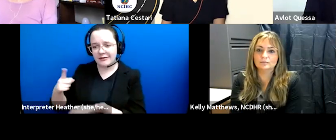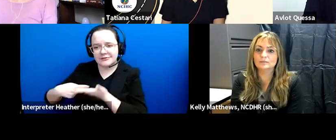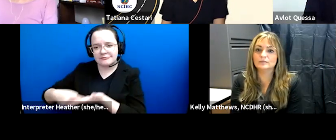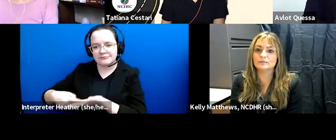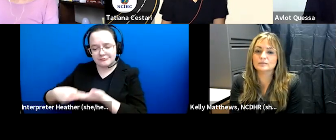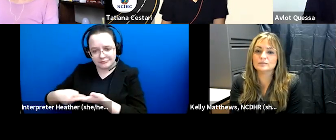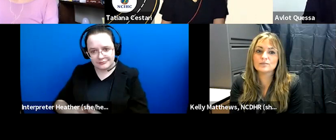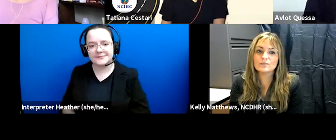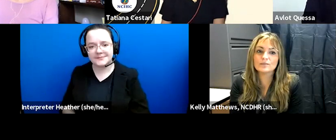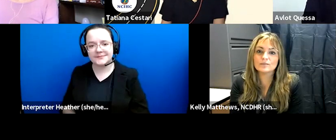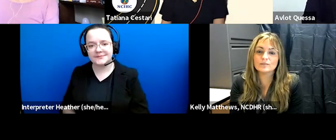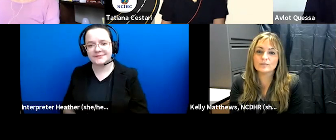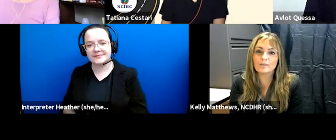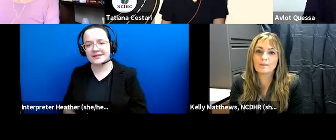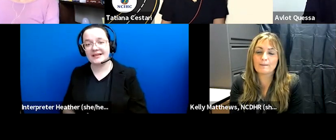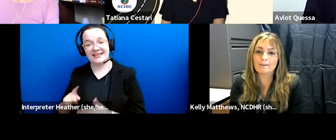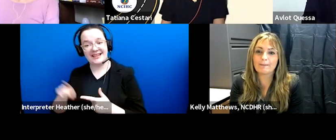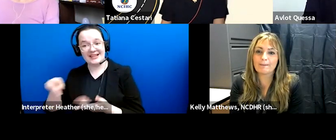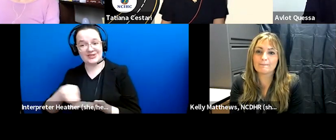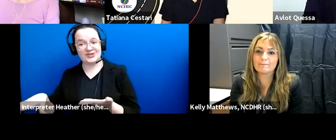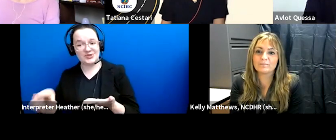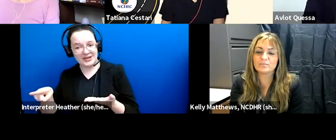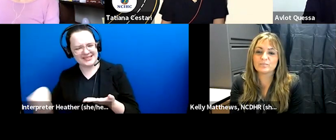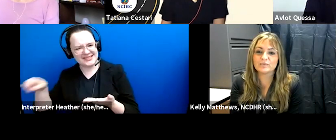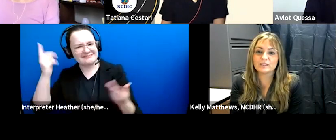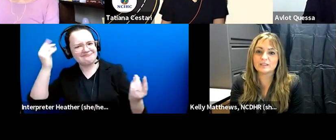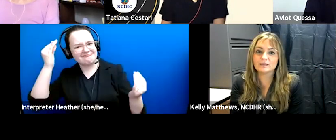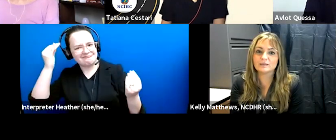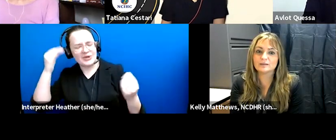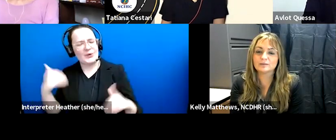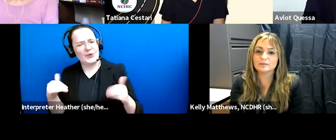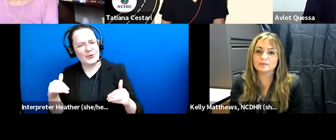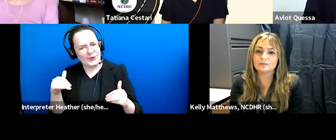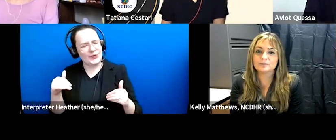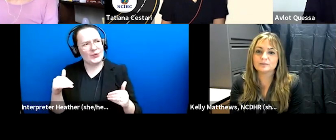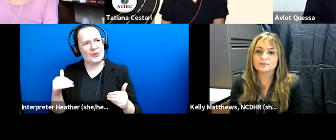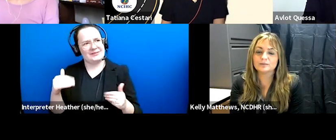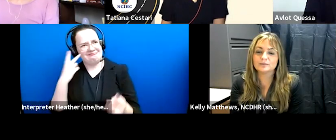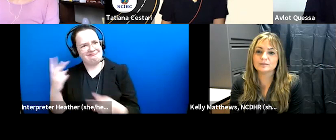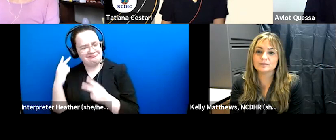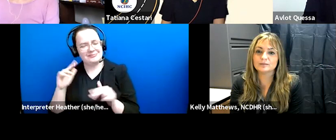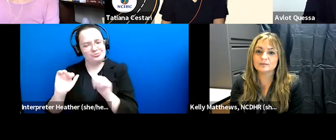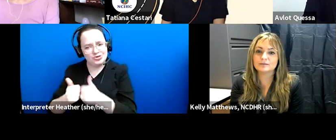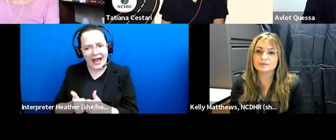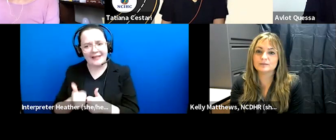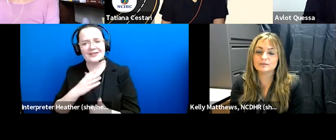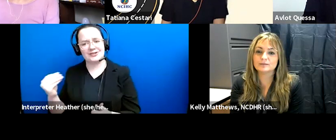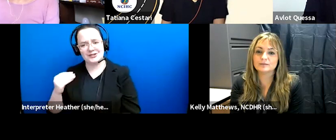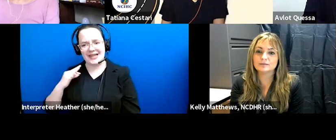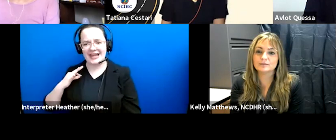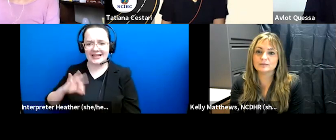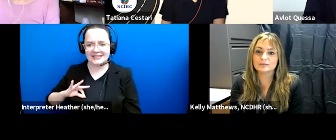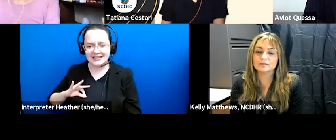work and then students get to reflect on the challenges and the rewards of of working